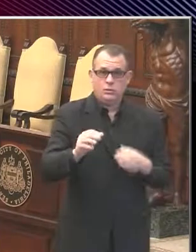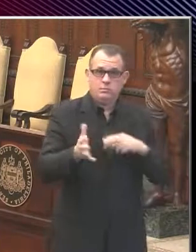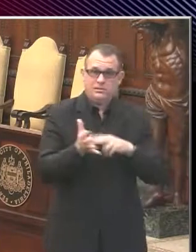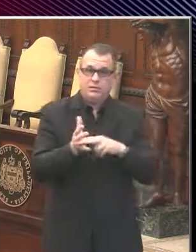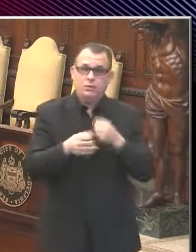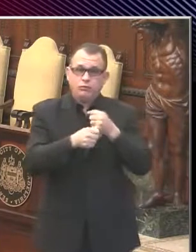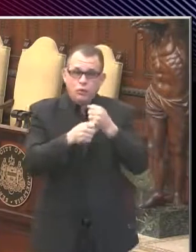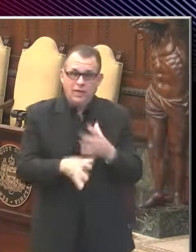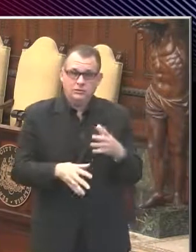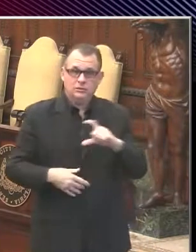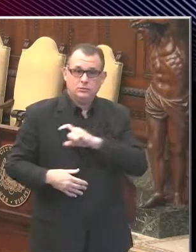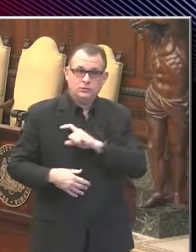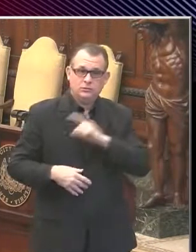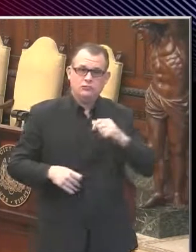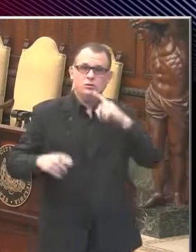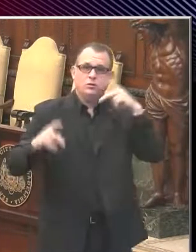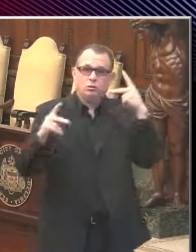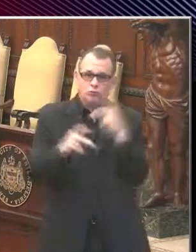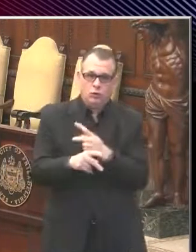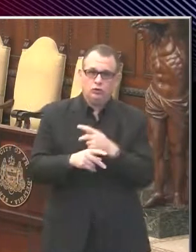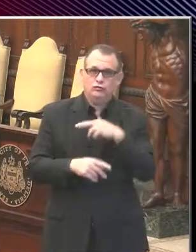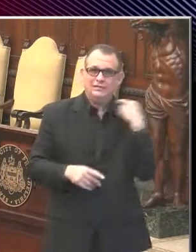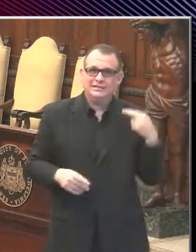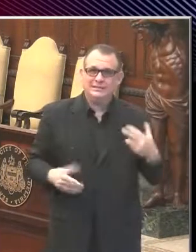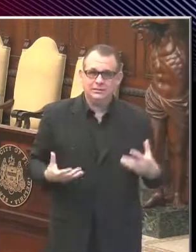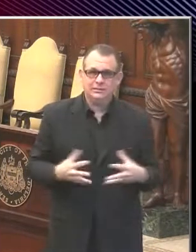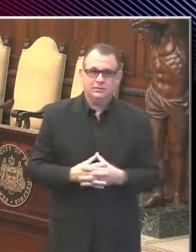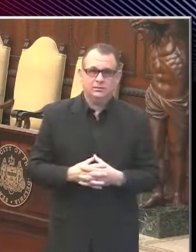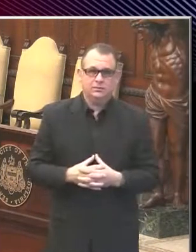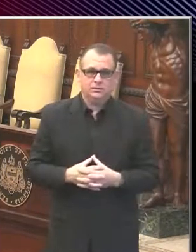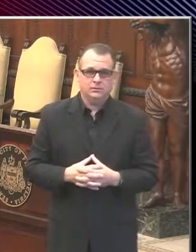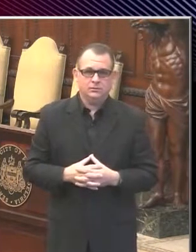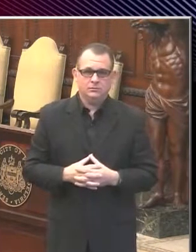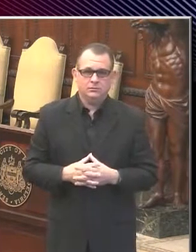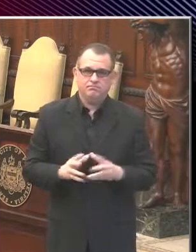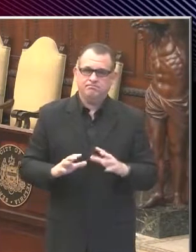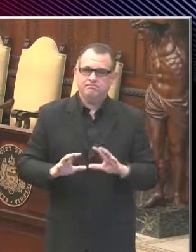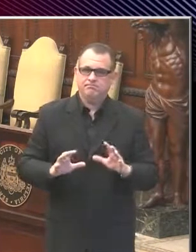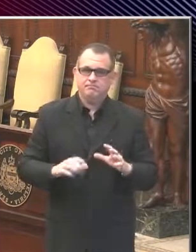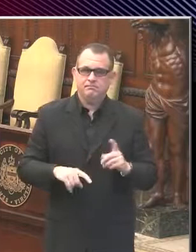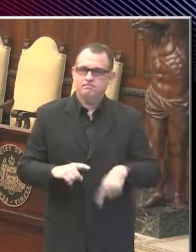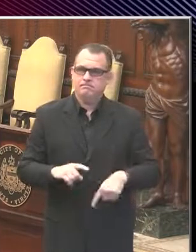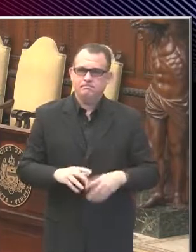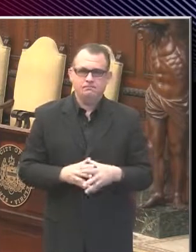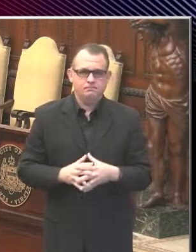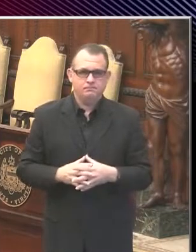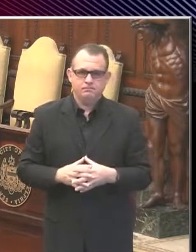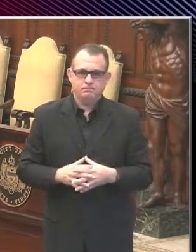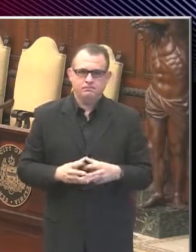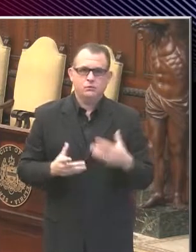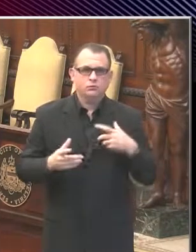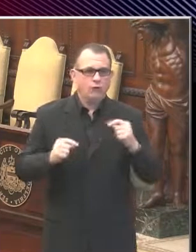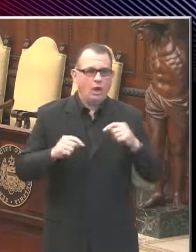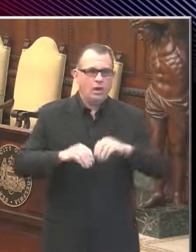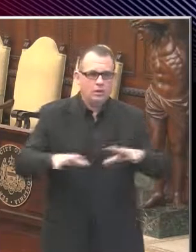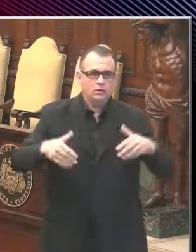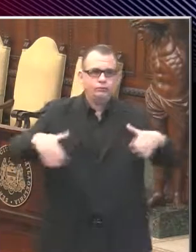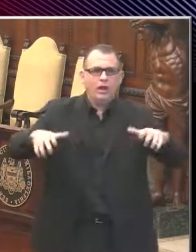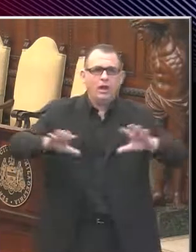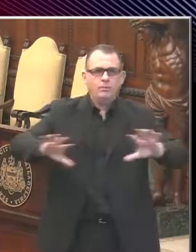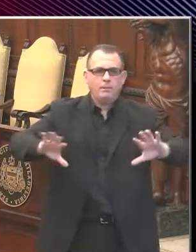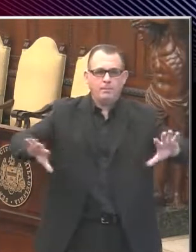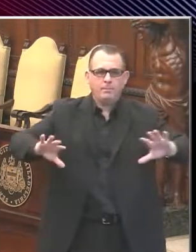the police in more in harm's way, and the ability to dispense or dispel that crowd to get control of the area,